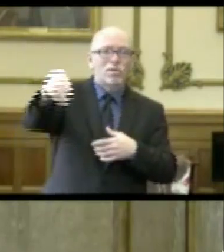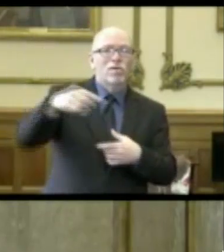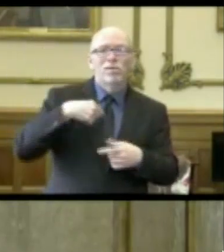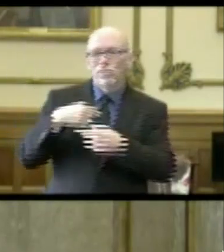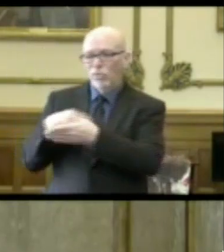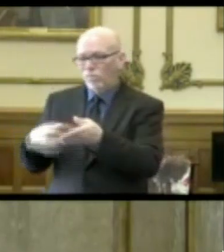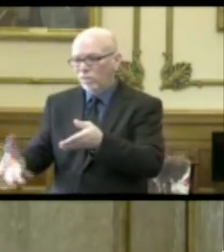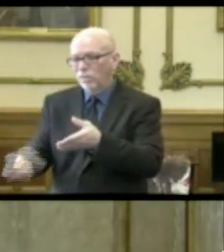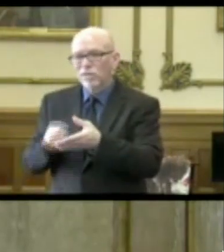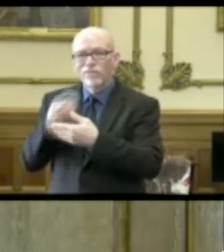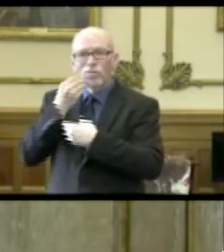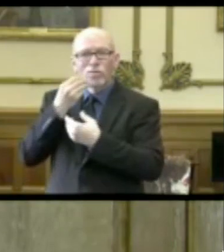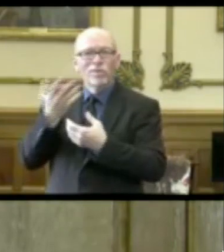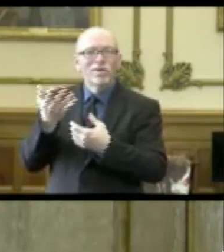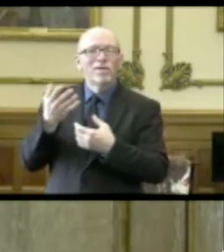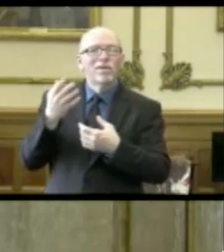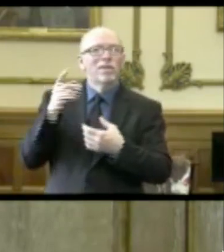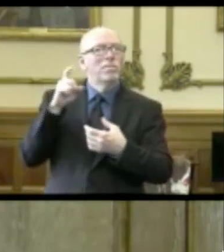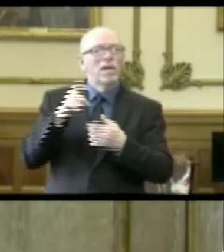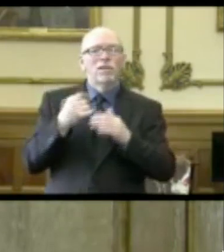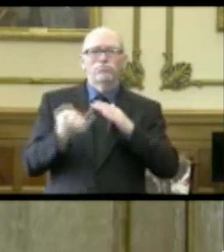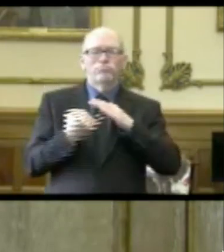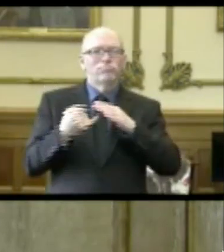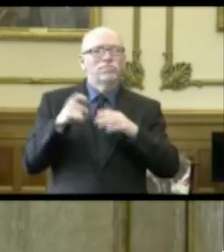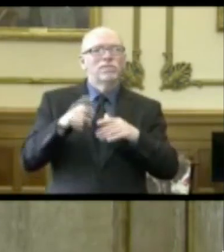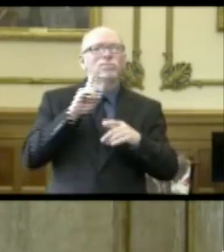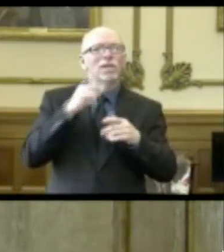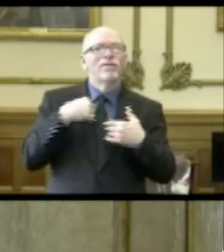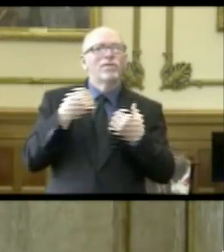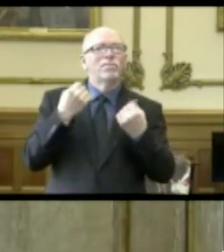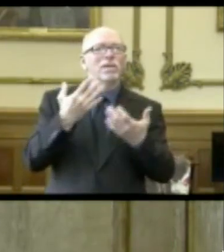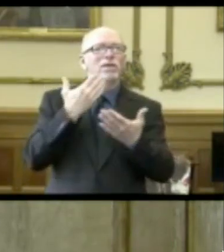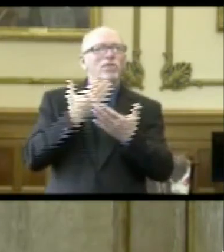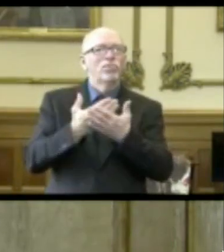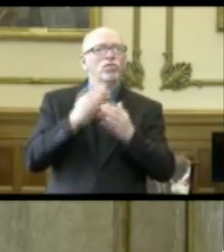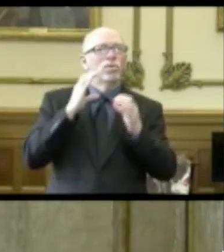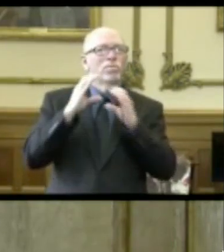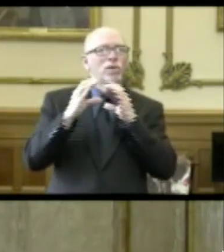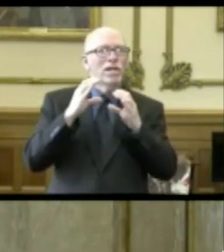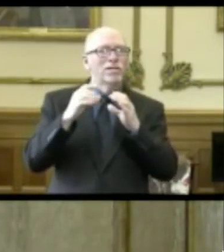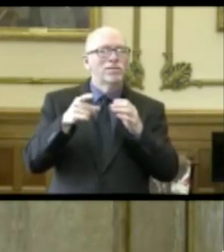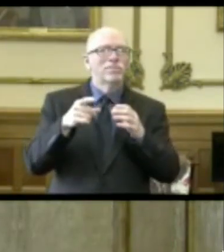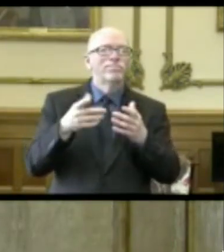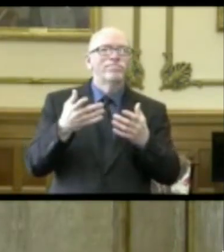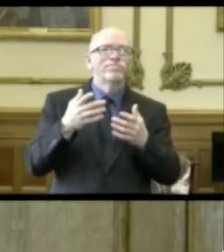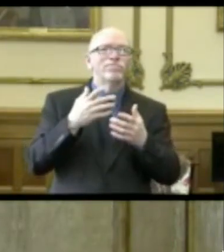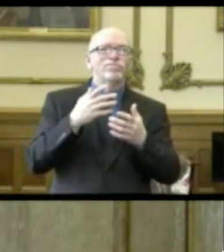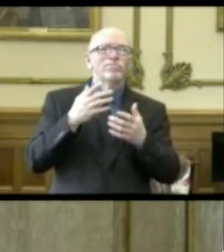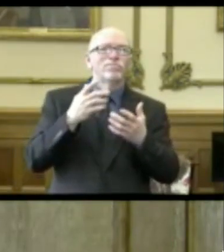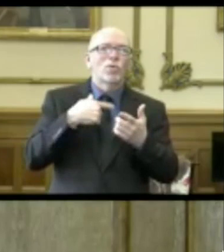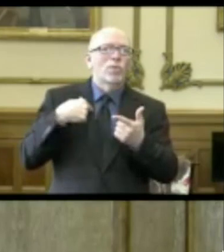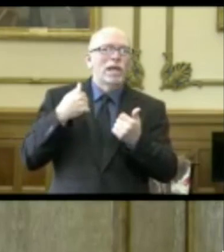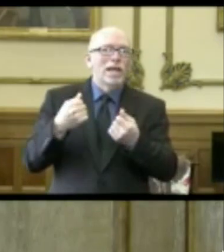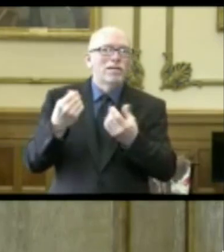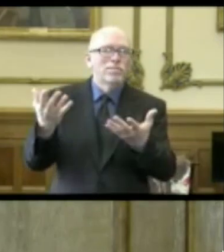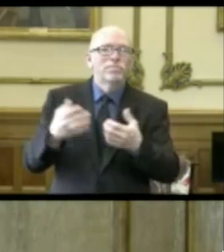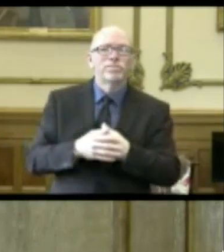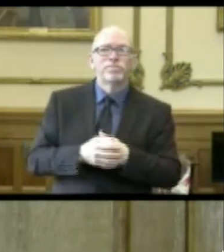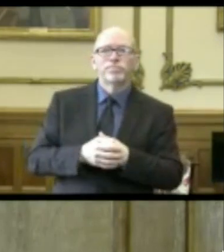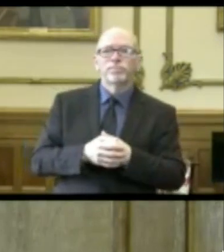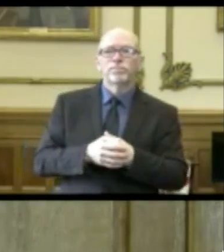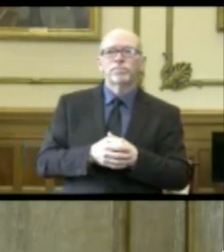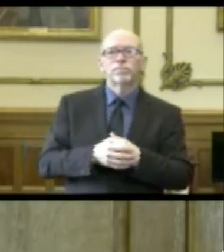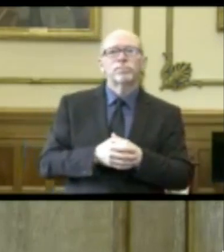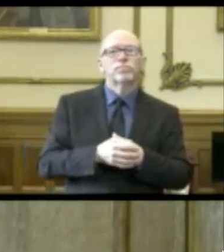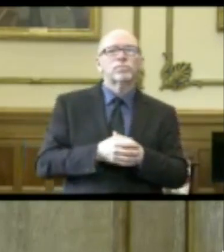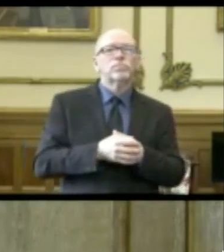and then they open the door and get their food. There's a lot of really good communication, I'm sorry, that we can give. Along with that,